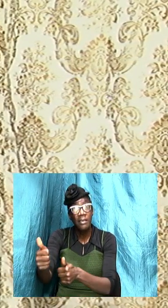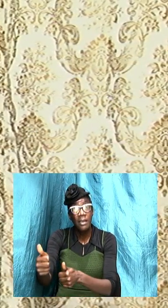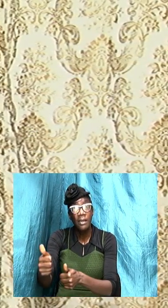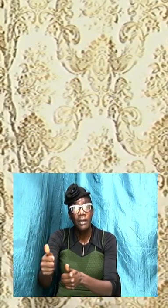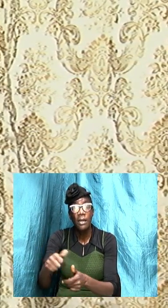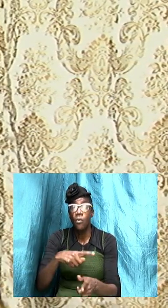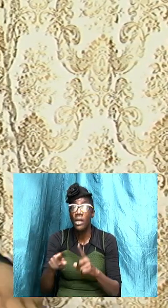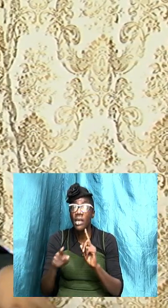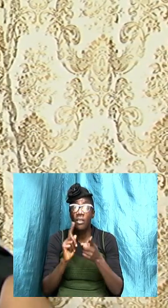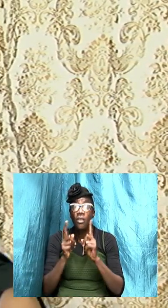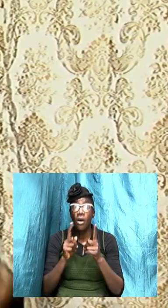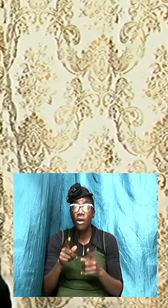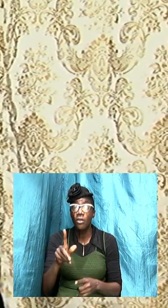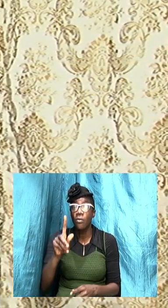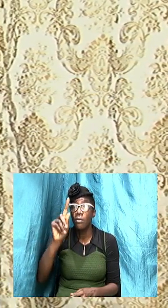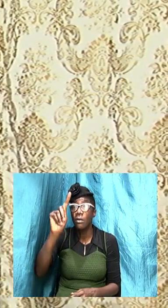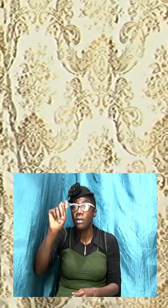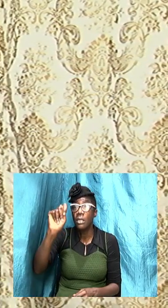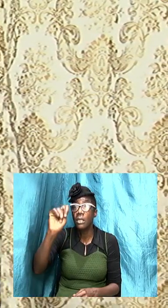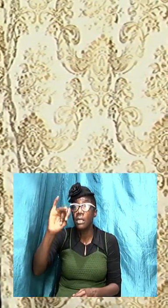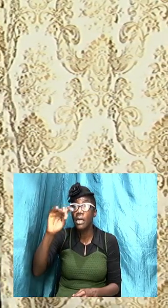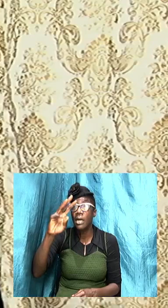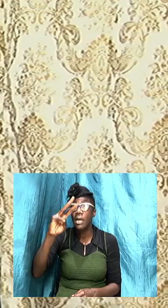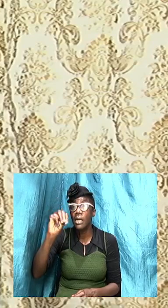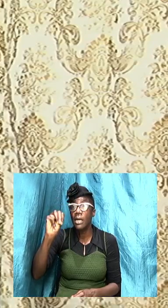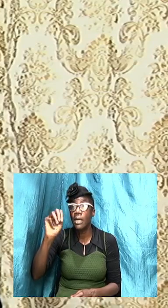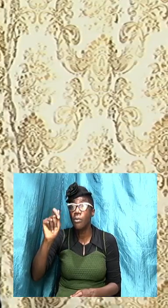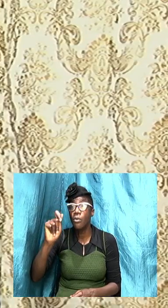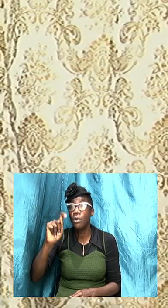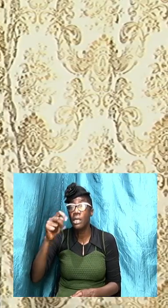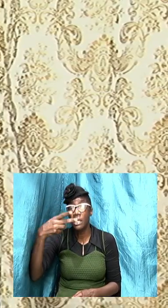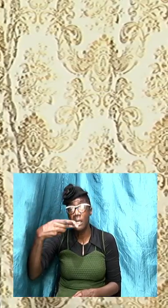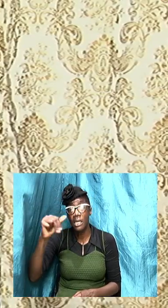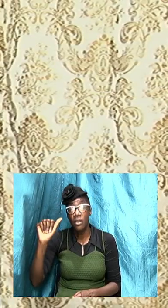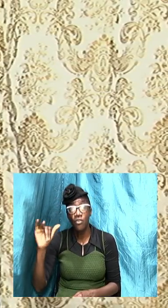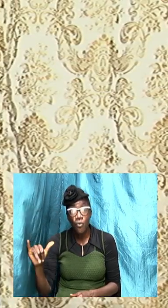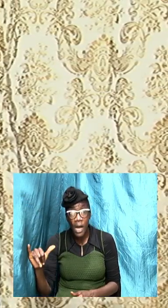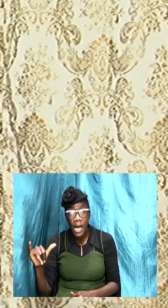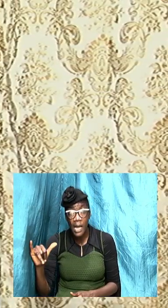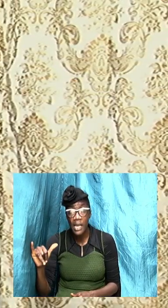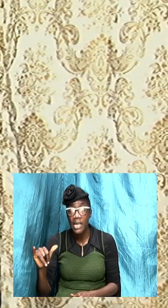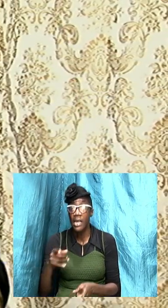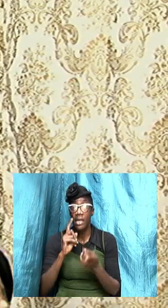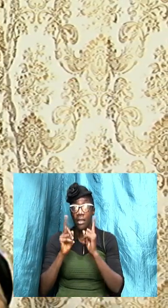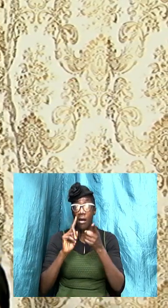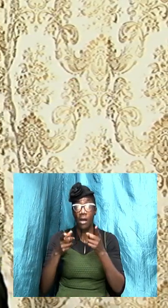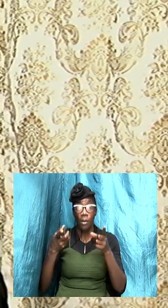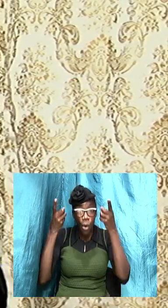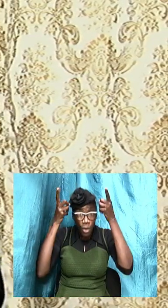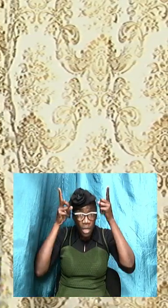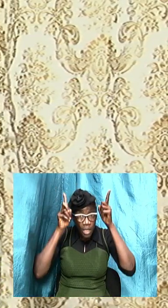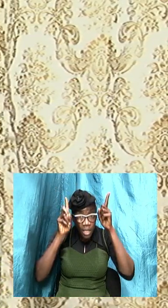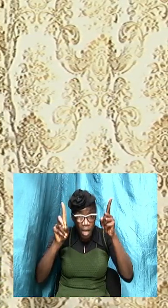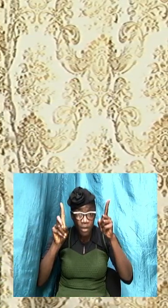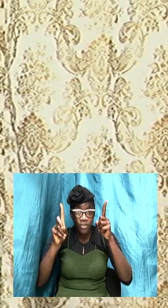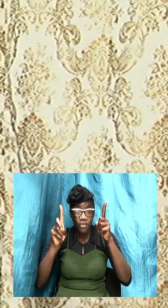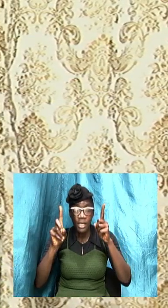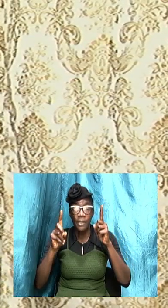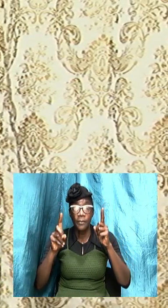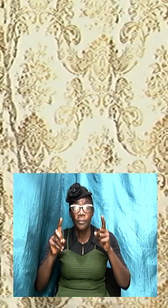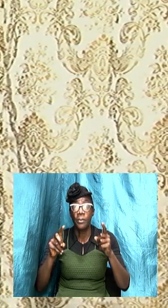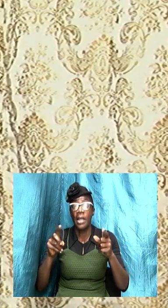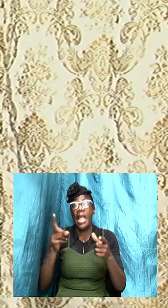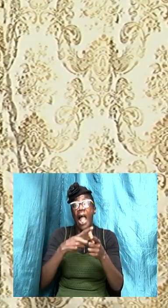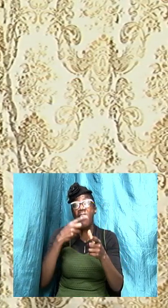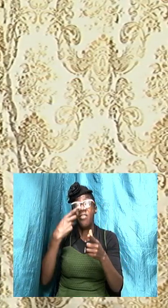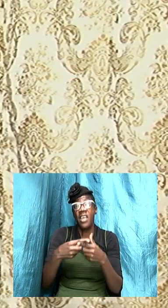doctrine to him right and then here in 2 Timothy he